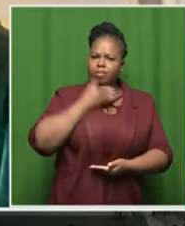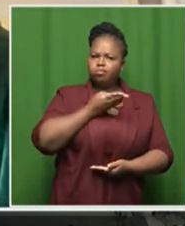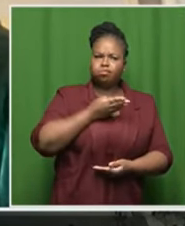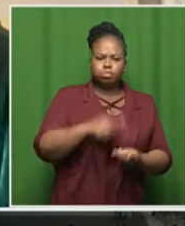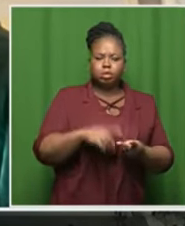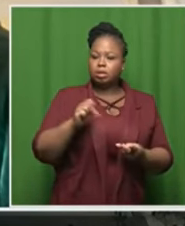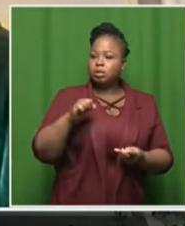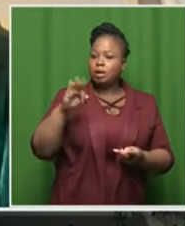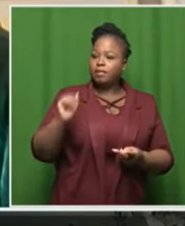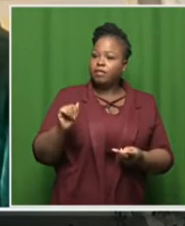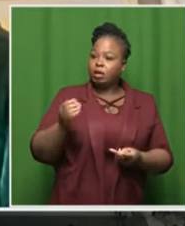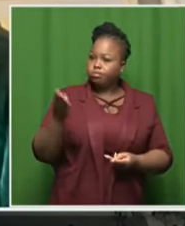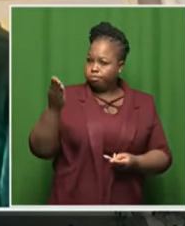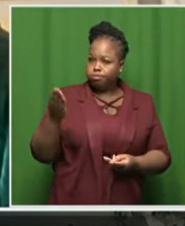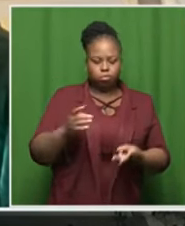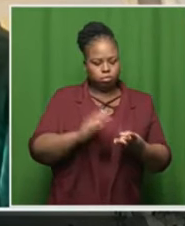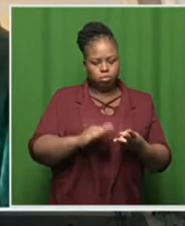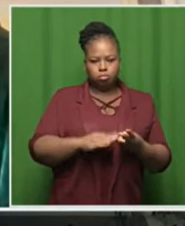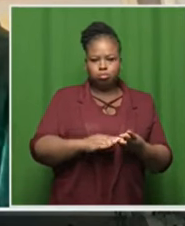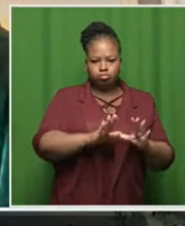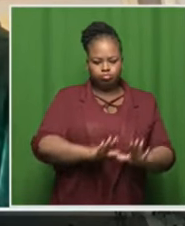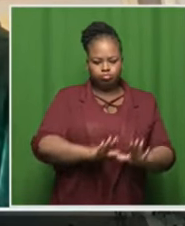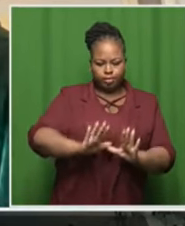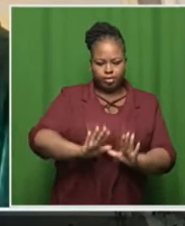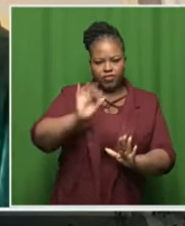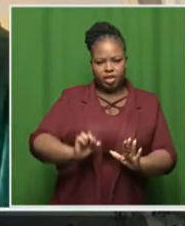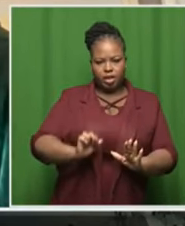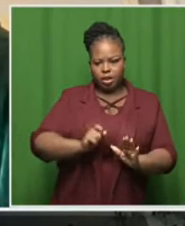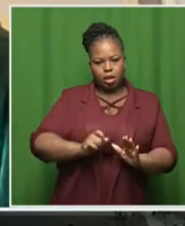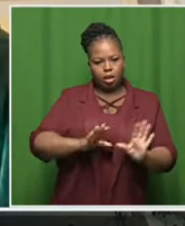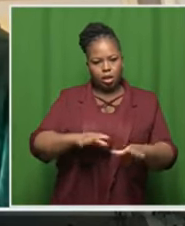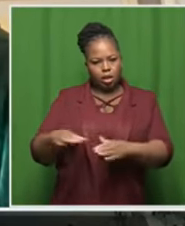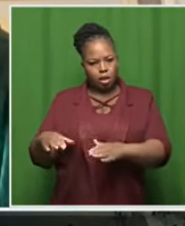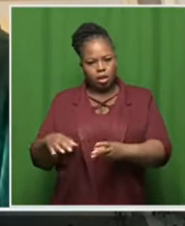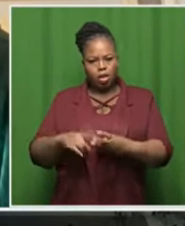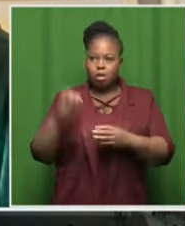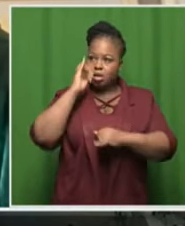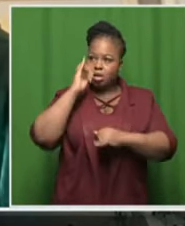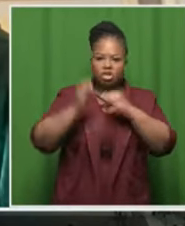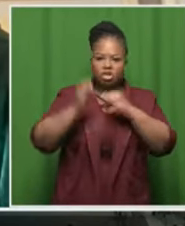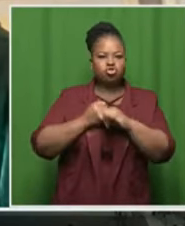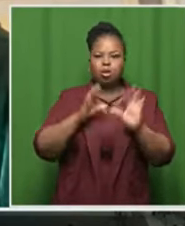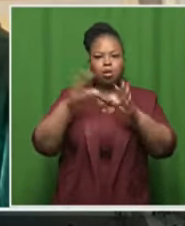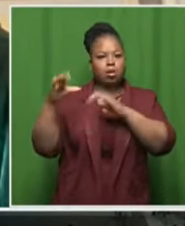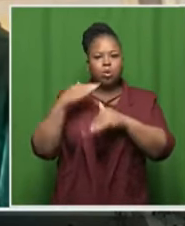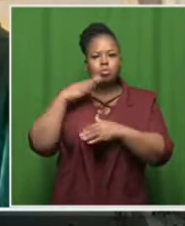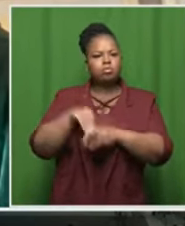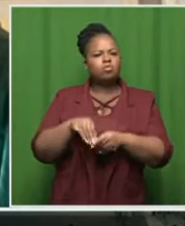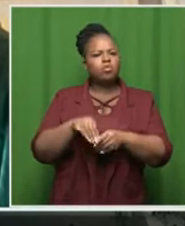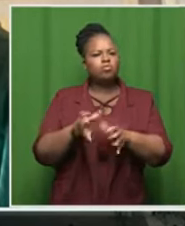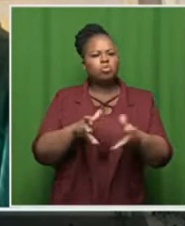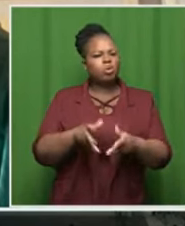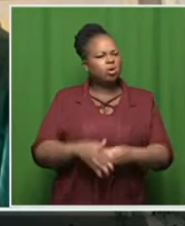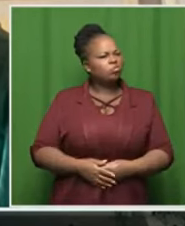you've got safa who are there you've got continental bodies as well as uh global bodies that are involved in football